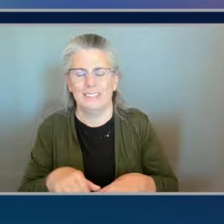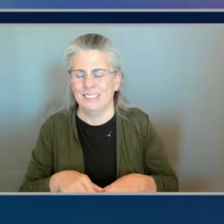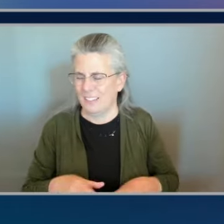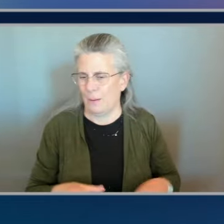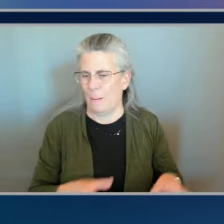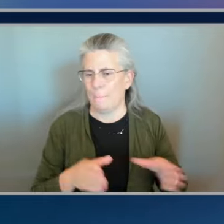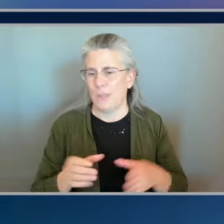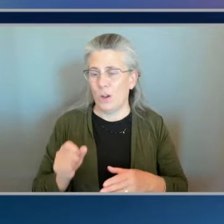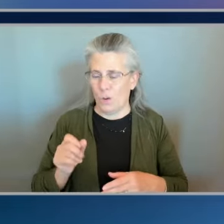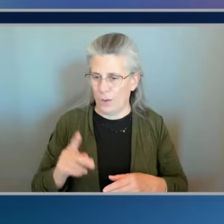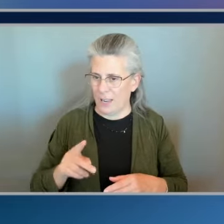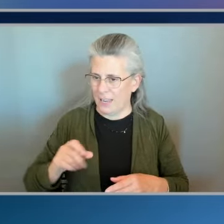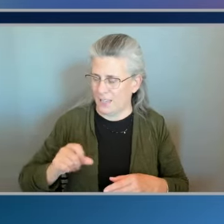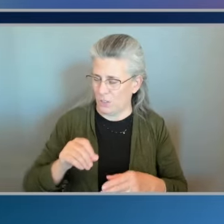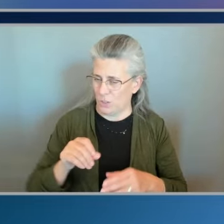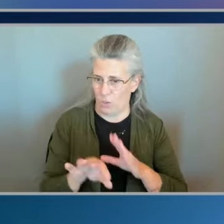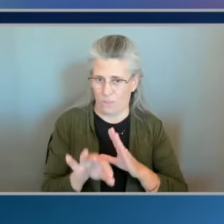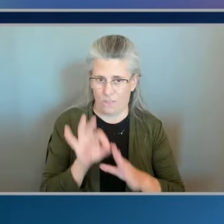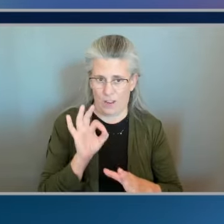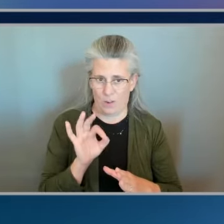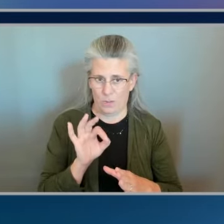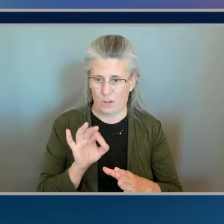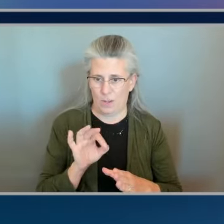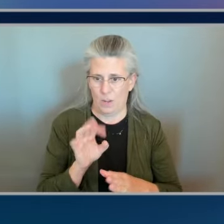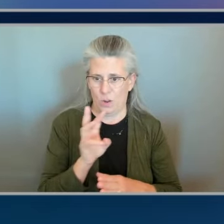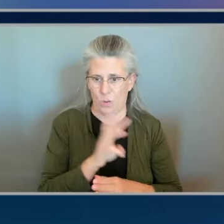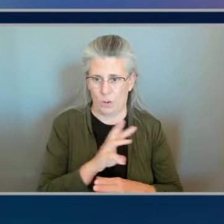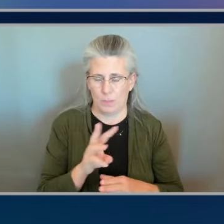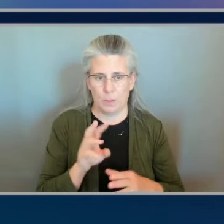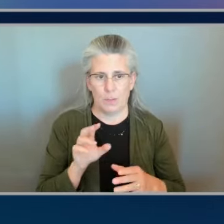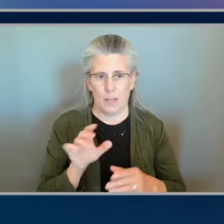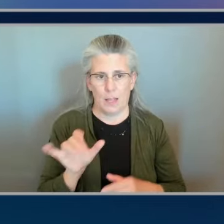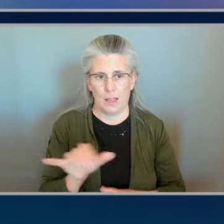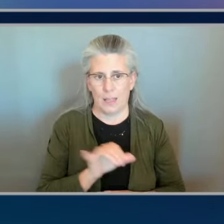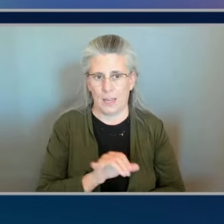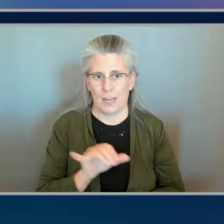itinerary you got it like a local expert